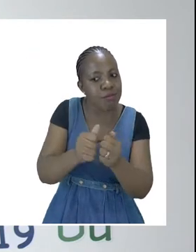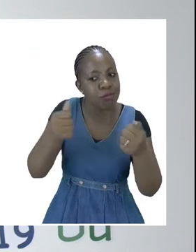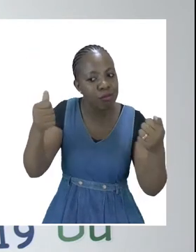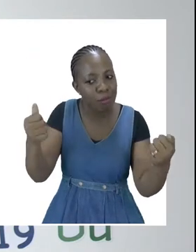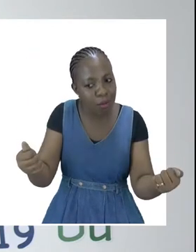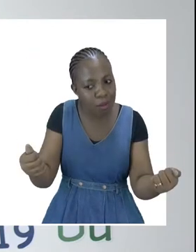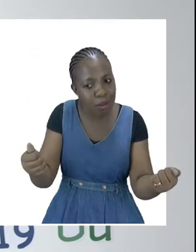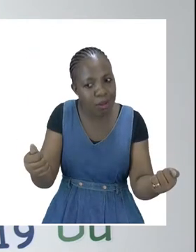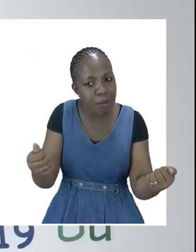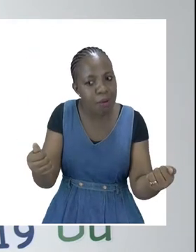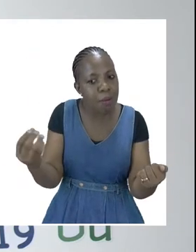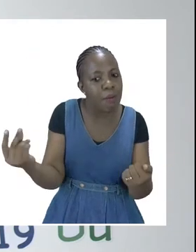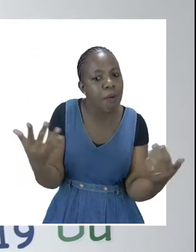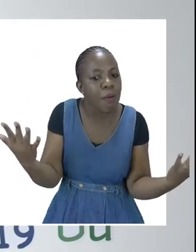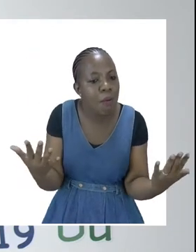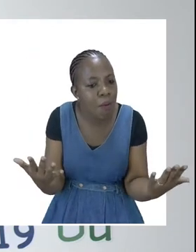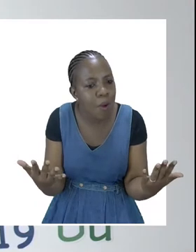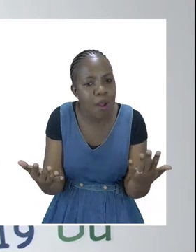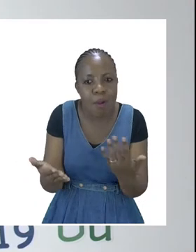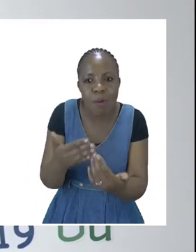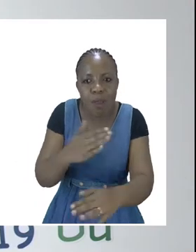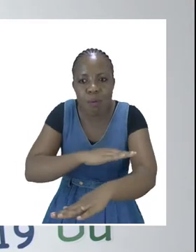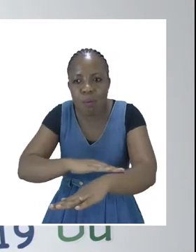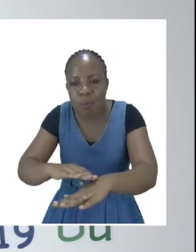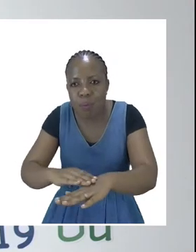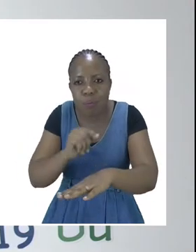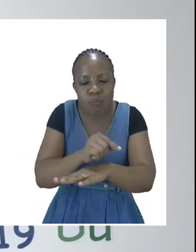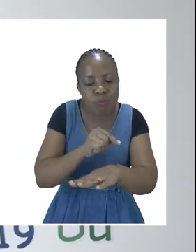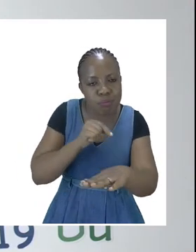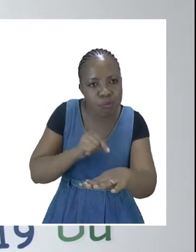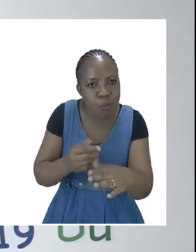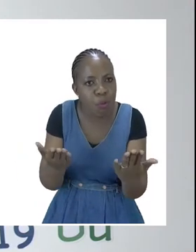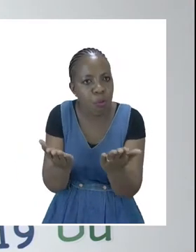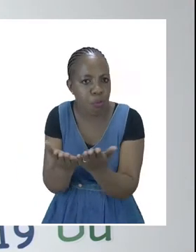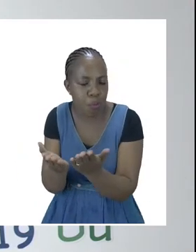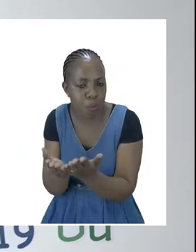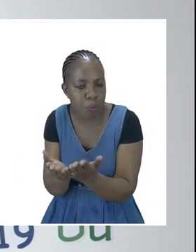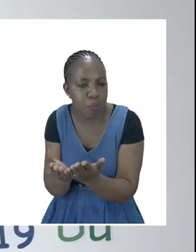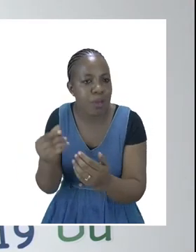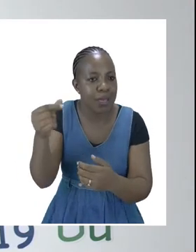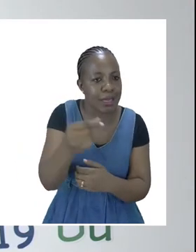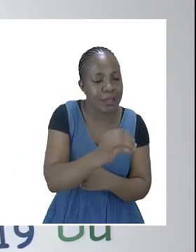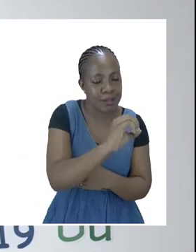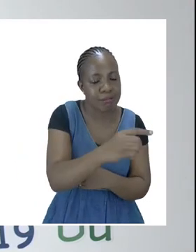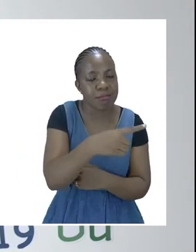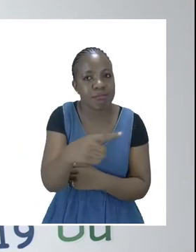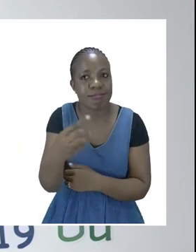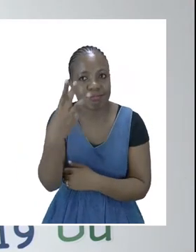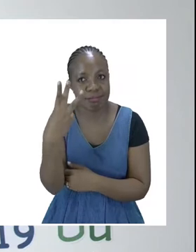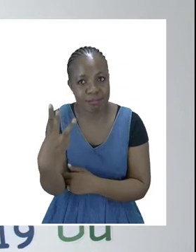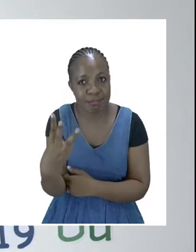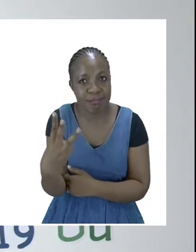every Monday to Thursday for pre-primary up until grade three. The